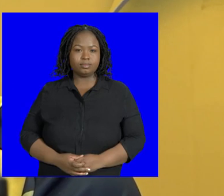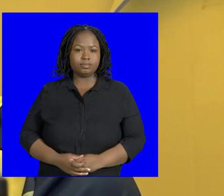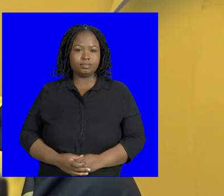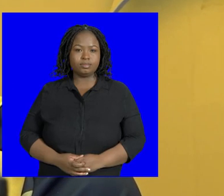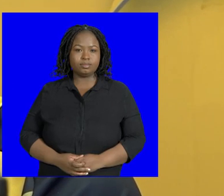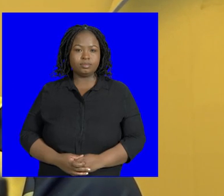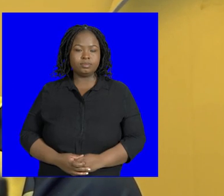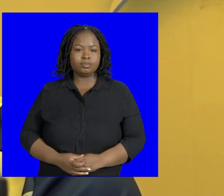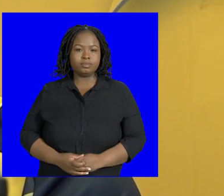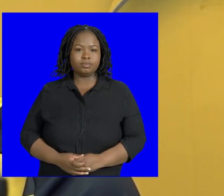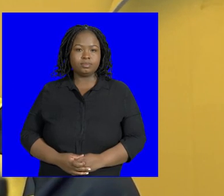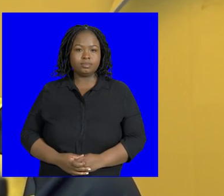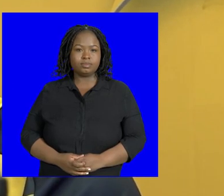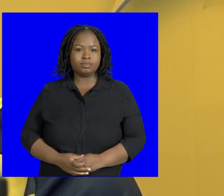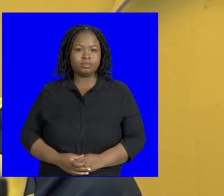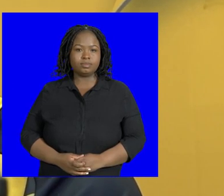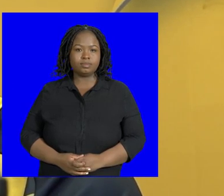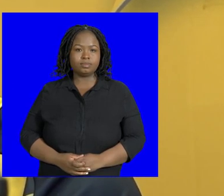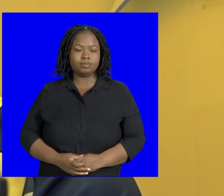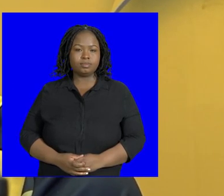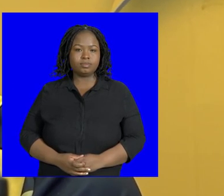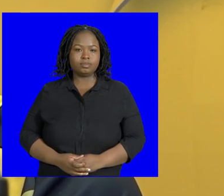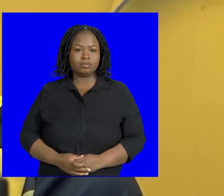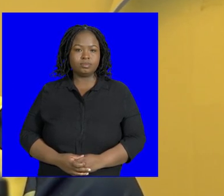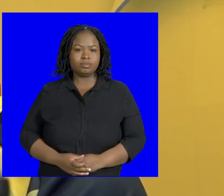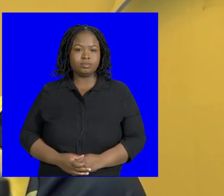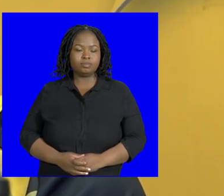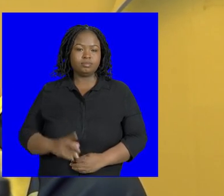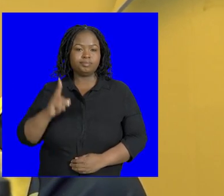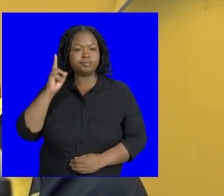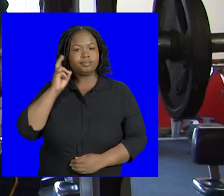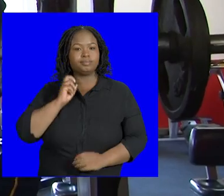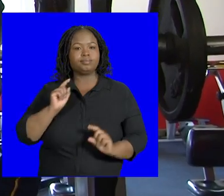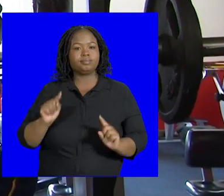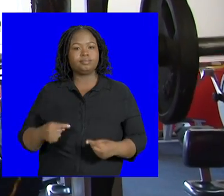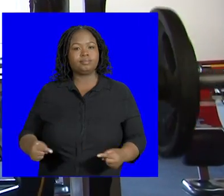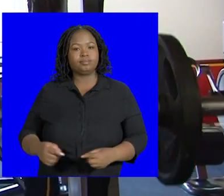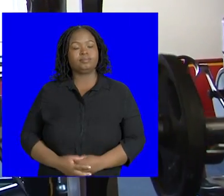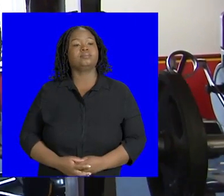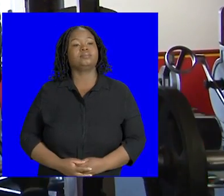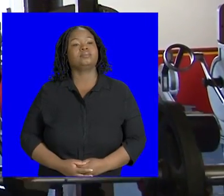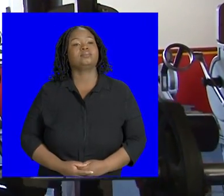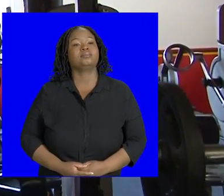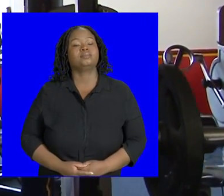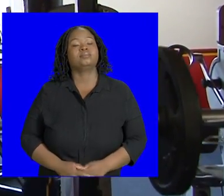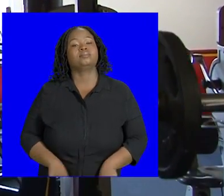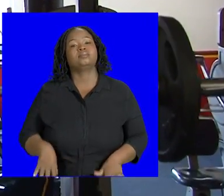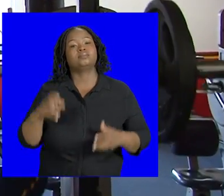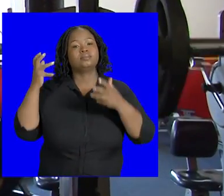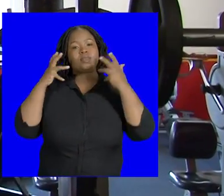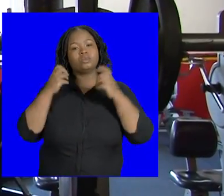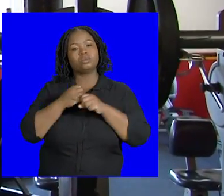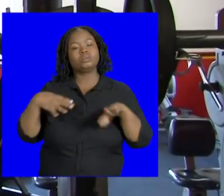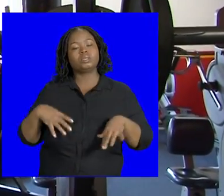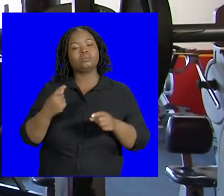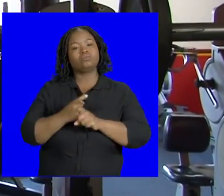but like I said, on the day, any team can win the game. The Lions start the campaign with a tasty local derby